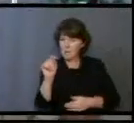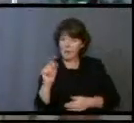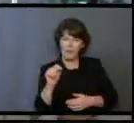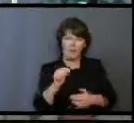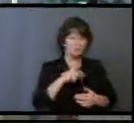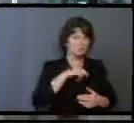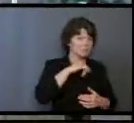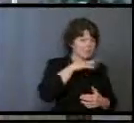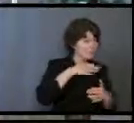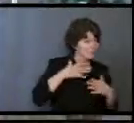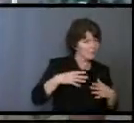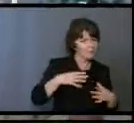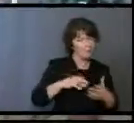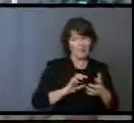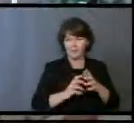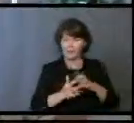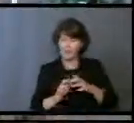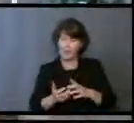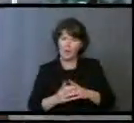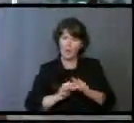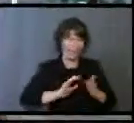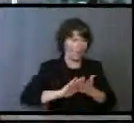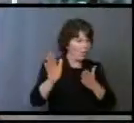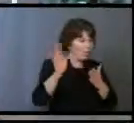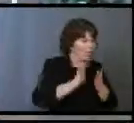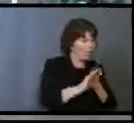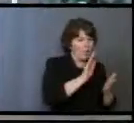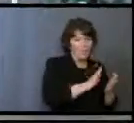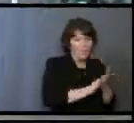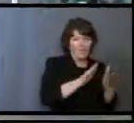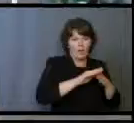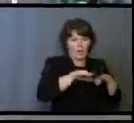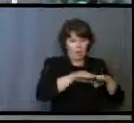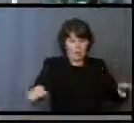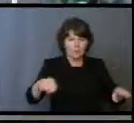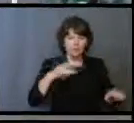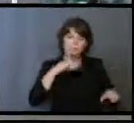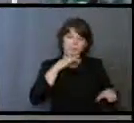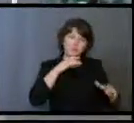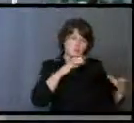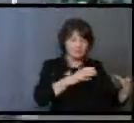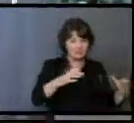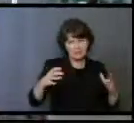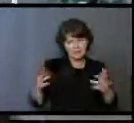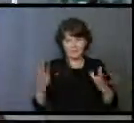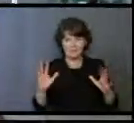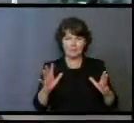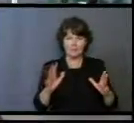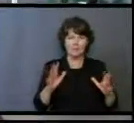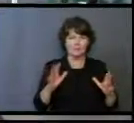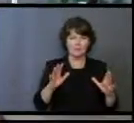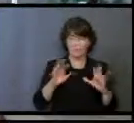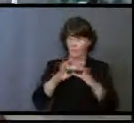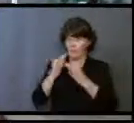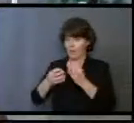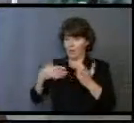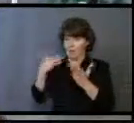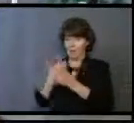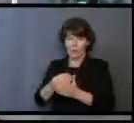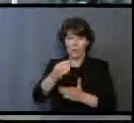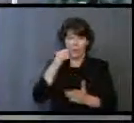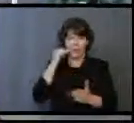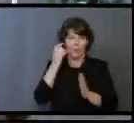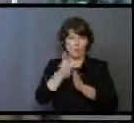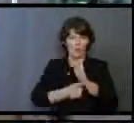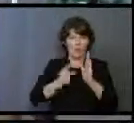grudgy clothes, putting away accumulated clutter, clearing a counter full of dirty dishes, and then the rest of the family arrives home and